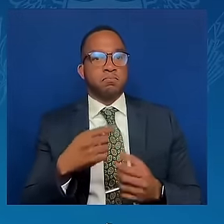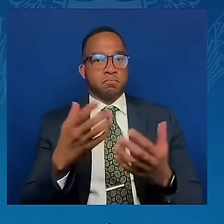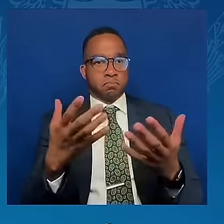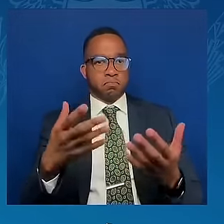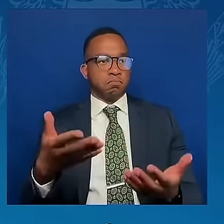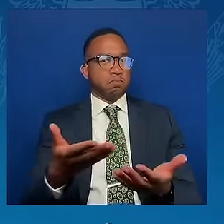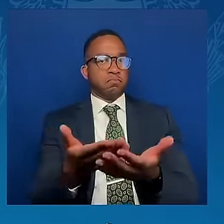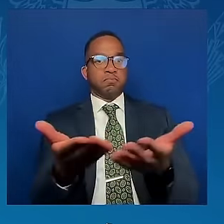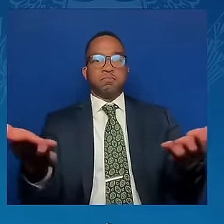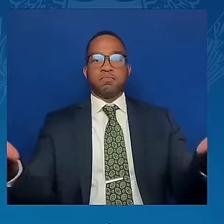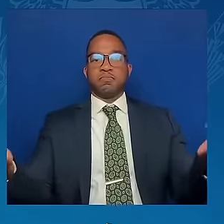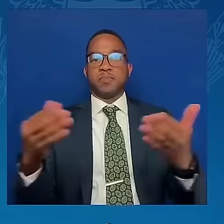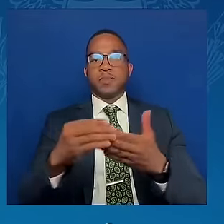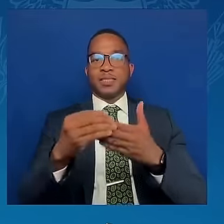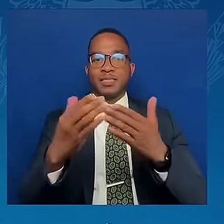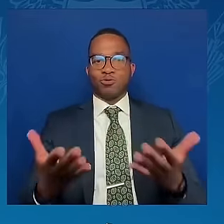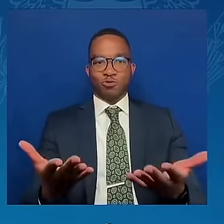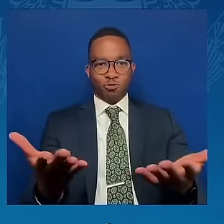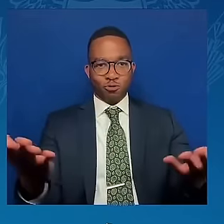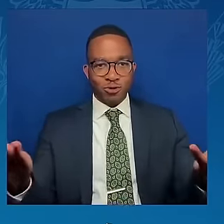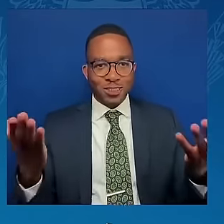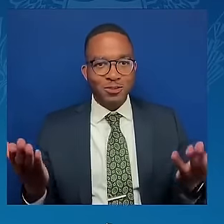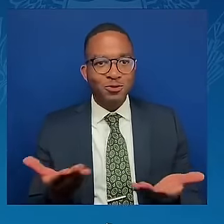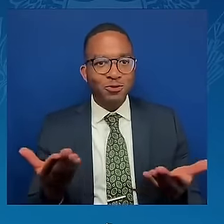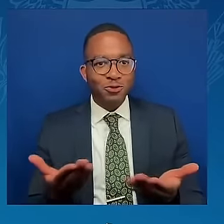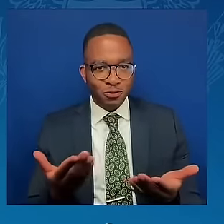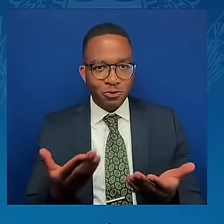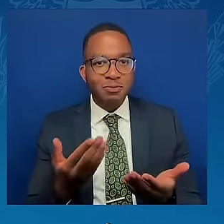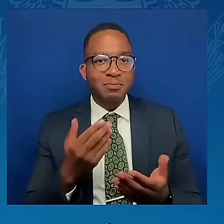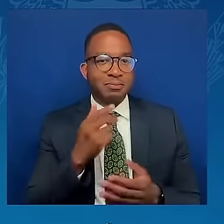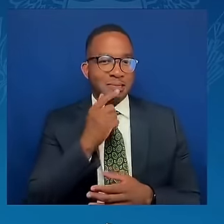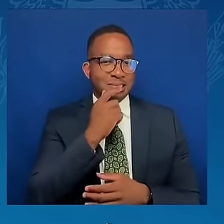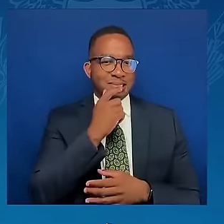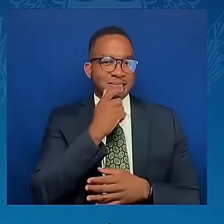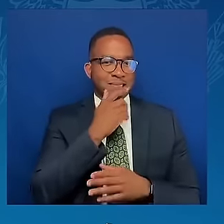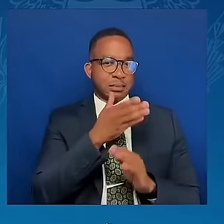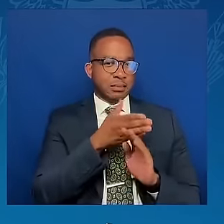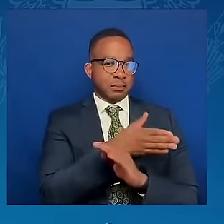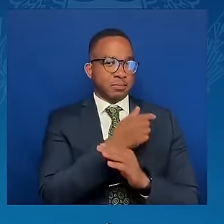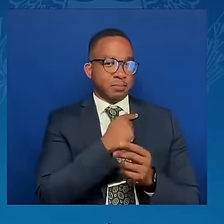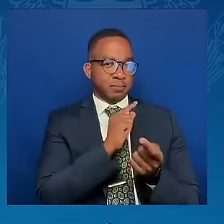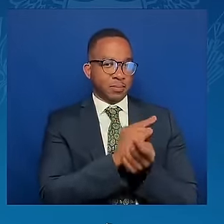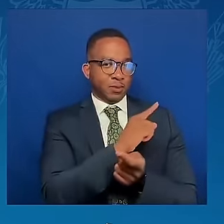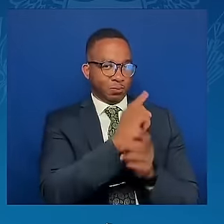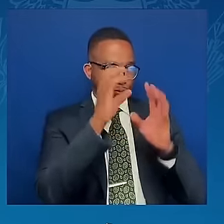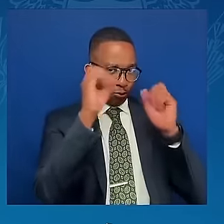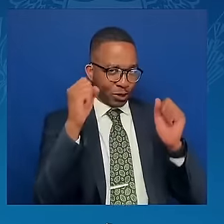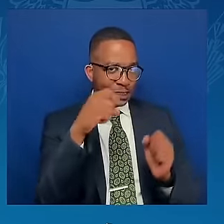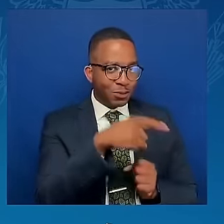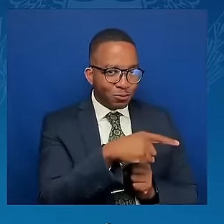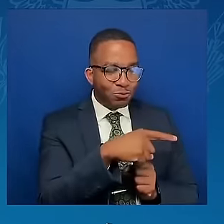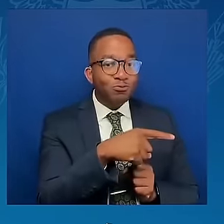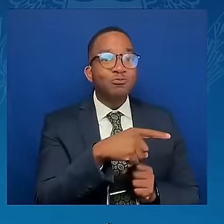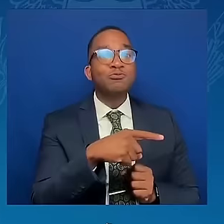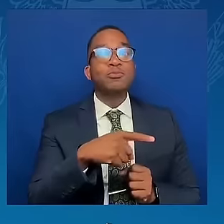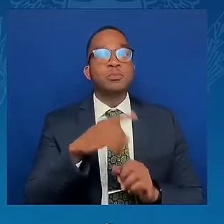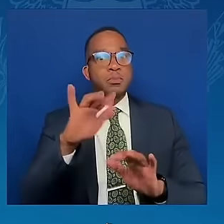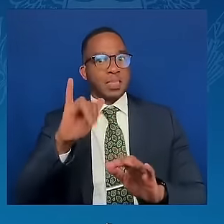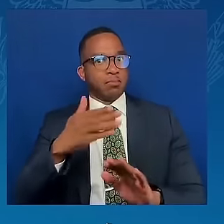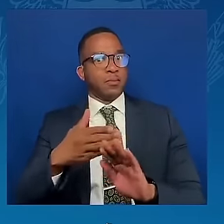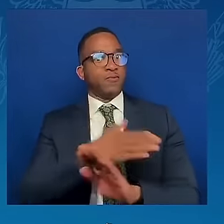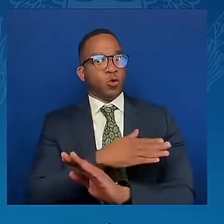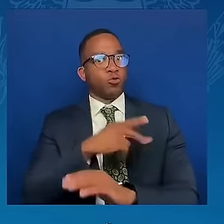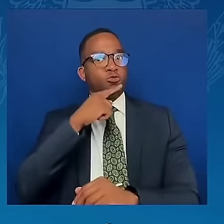invaded Ukraine. An outrageous attempt to subjugate a free people and an attempt to wipe a